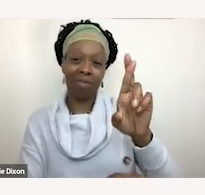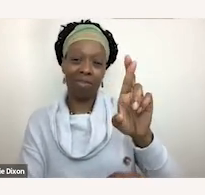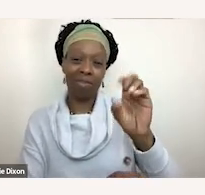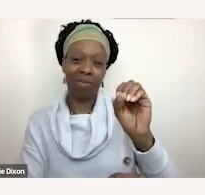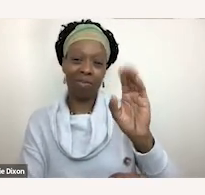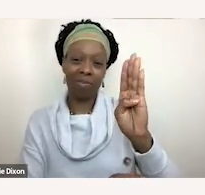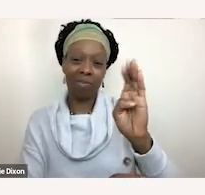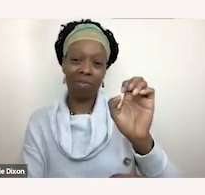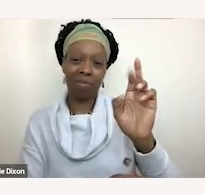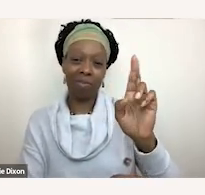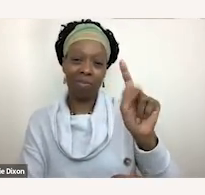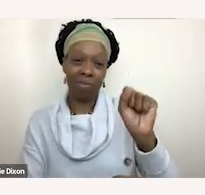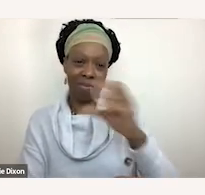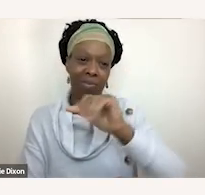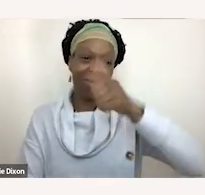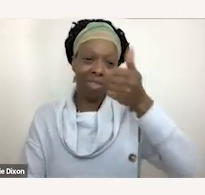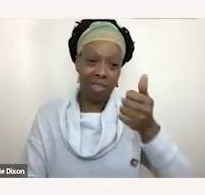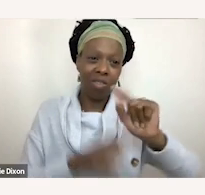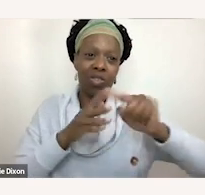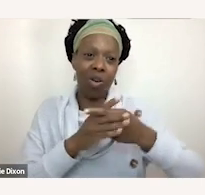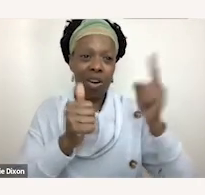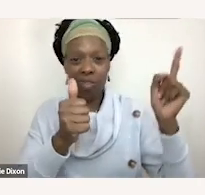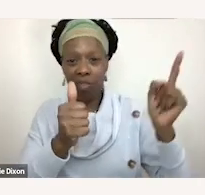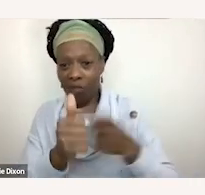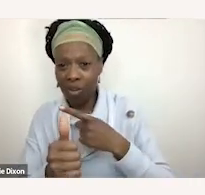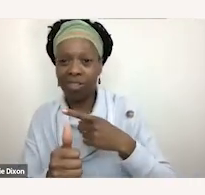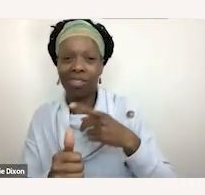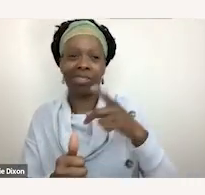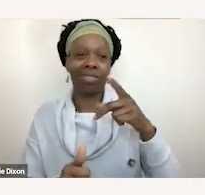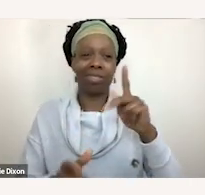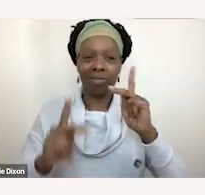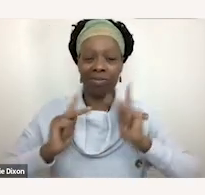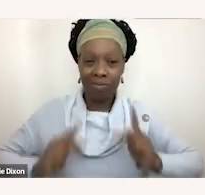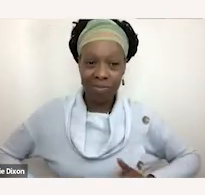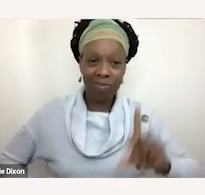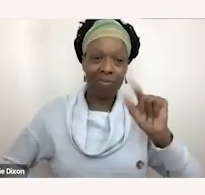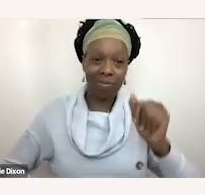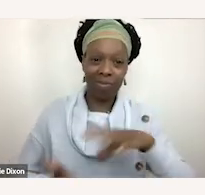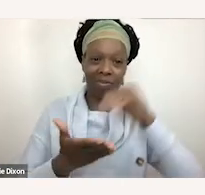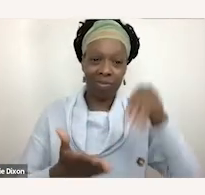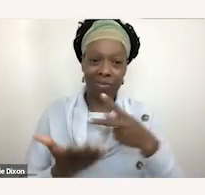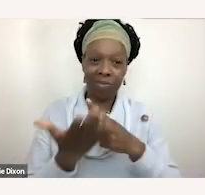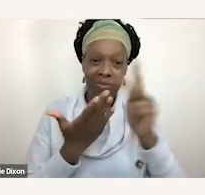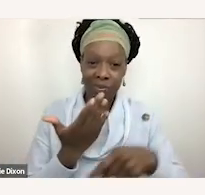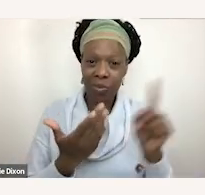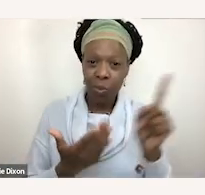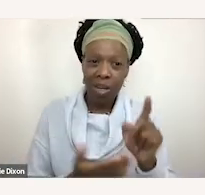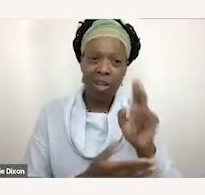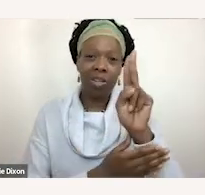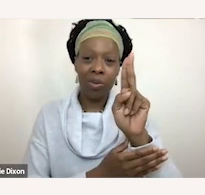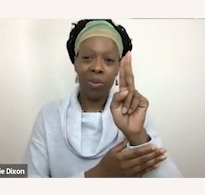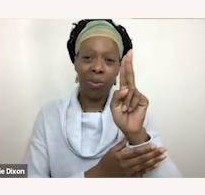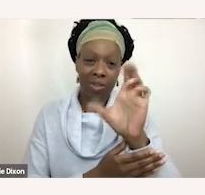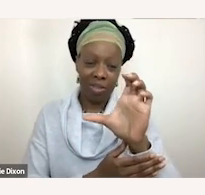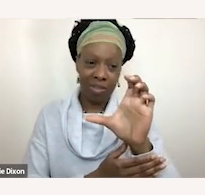first uh physically disabled students program at uc berkeley and why this is so important again is because it's that collective